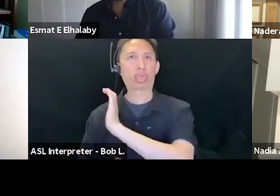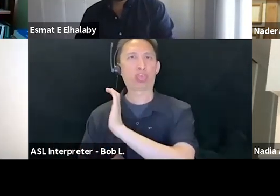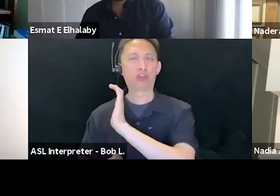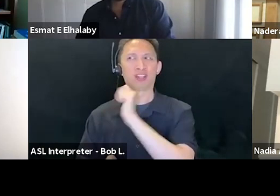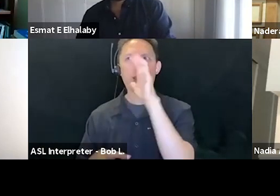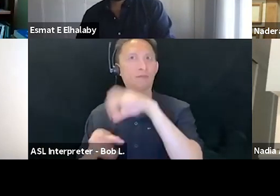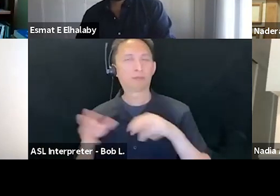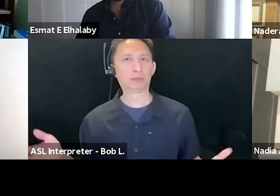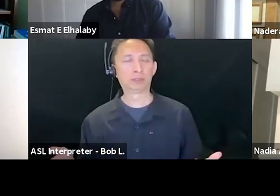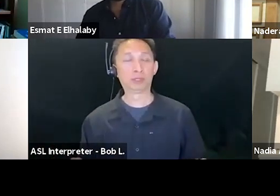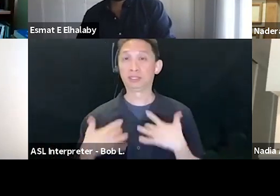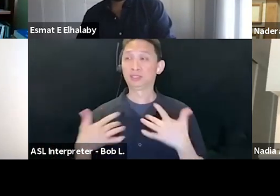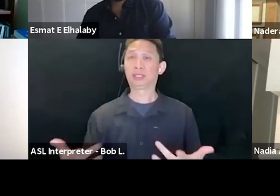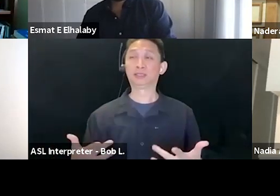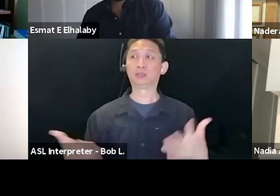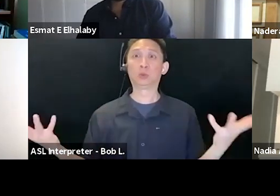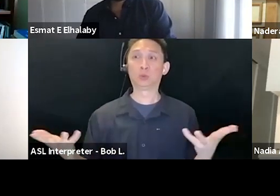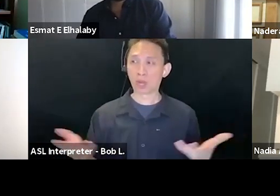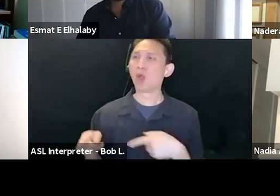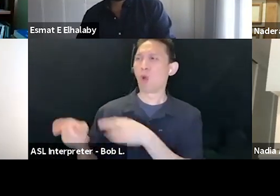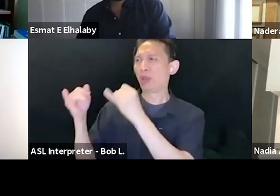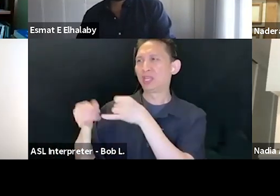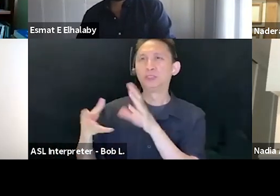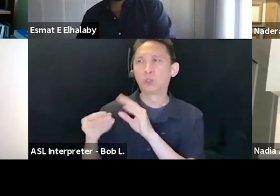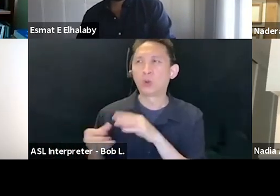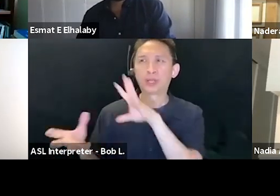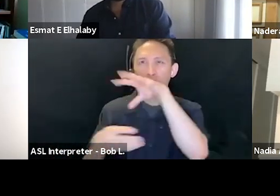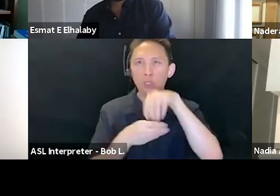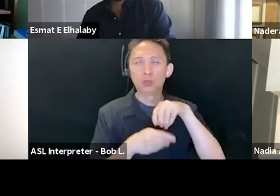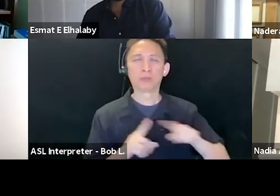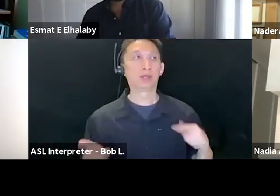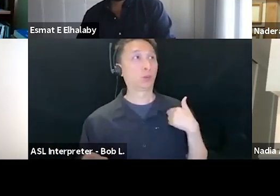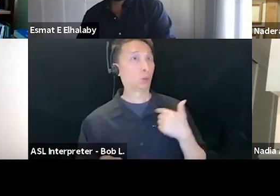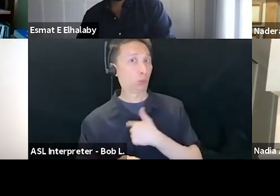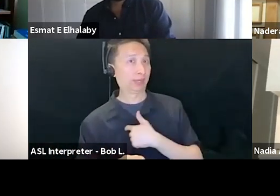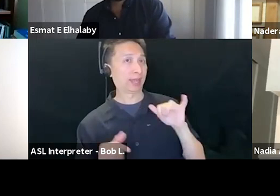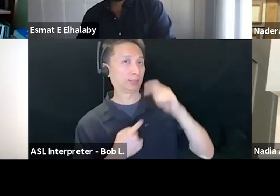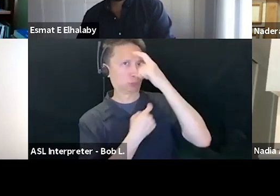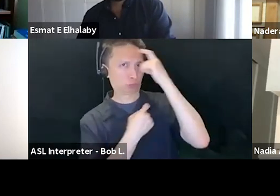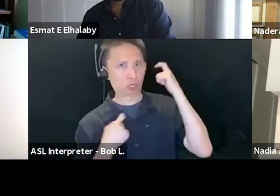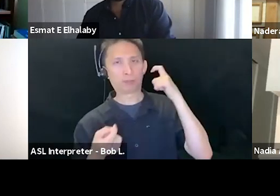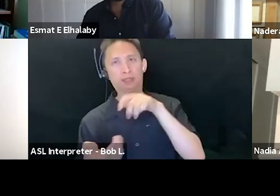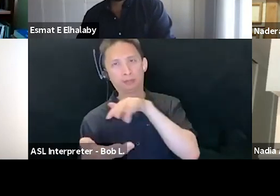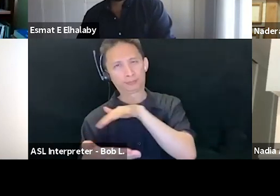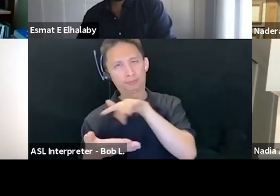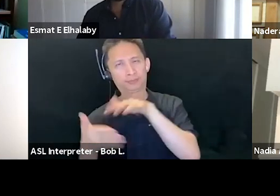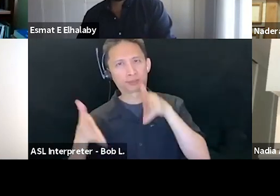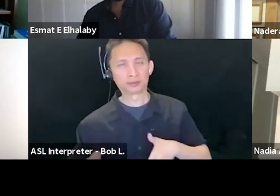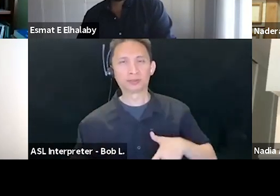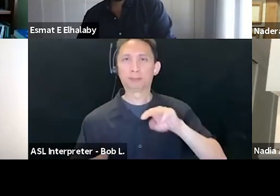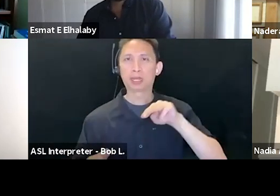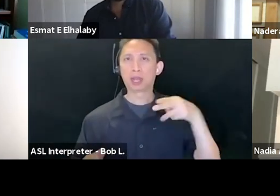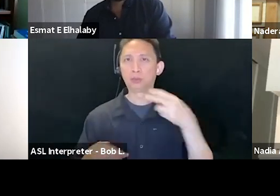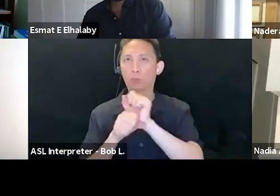pathologize and individualize. And what we are calling as trauma scholars as, as people that are working in mental health is